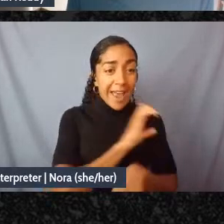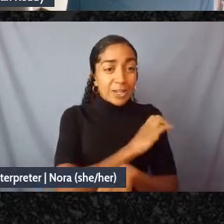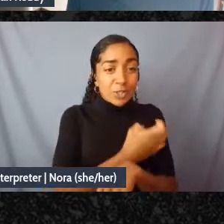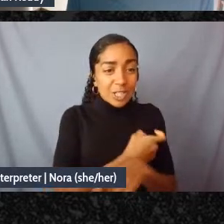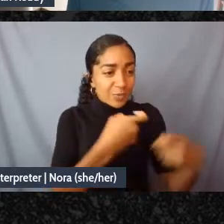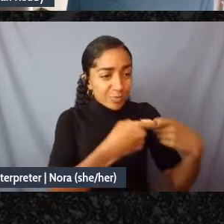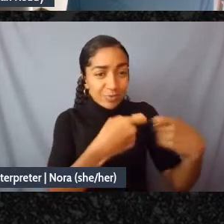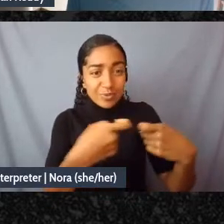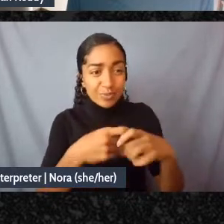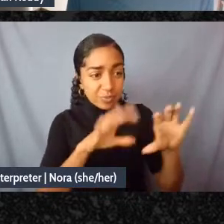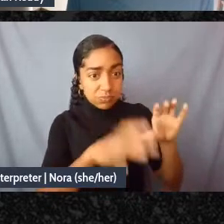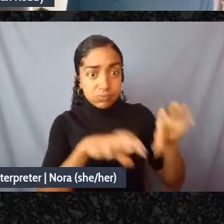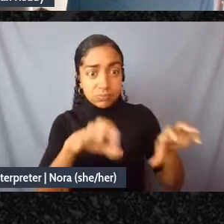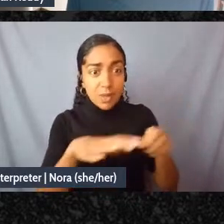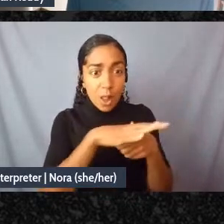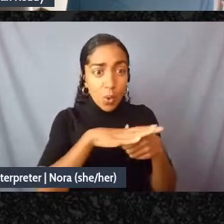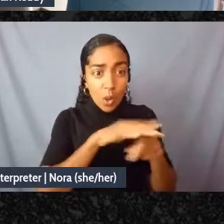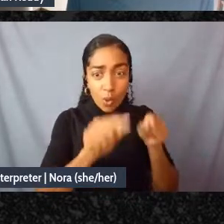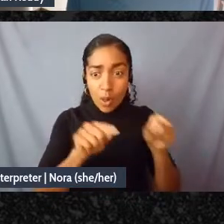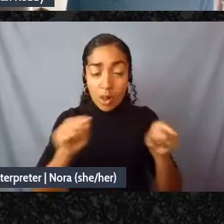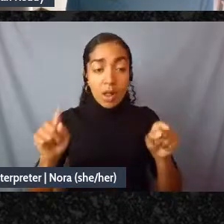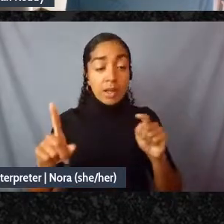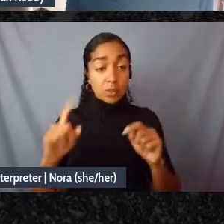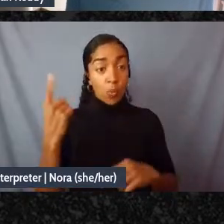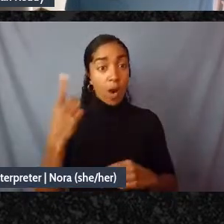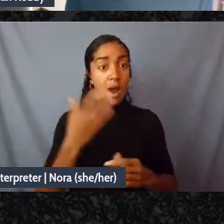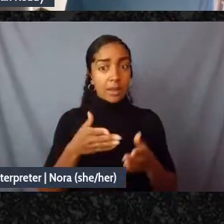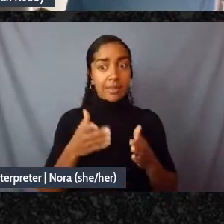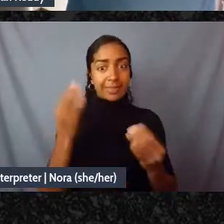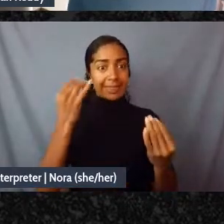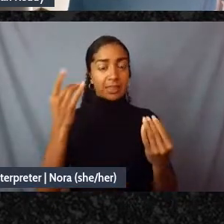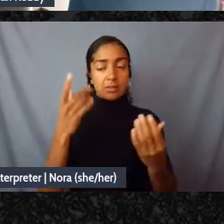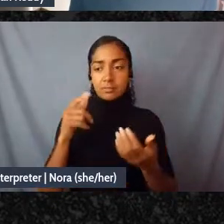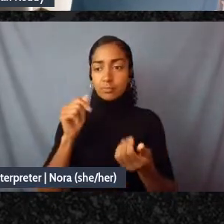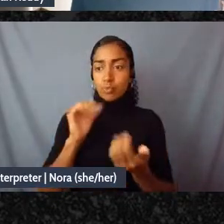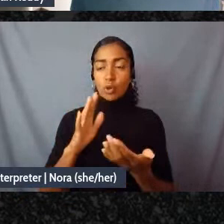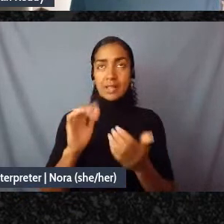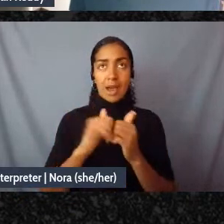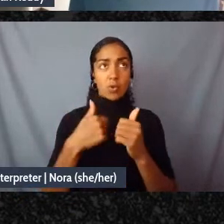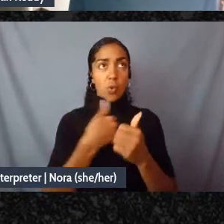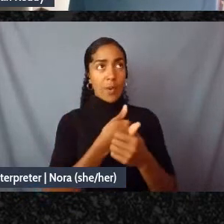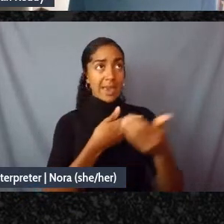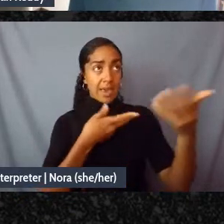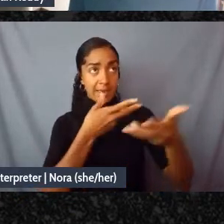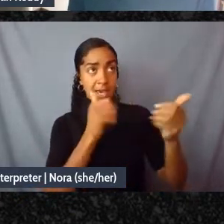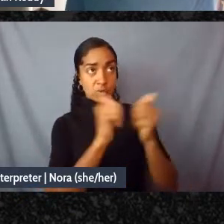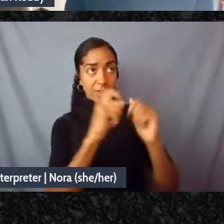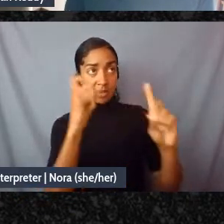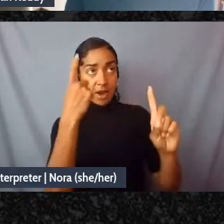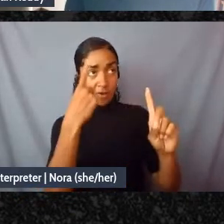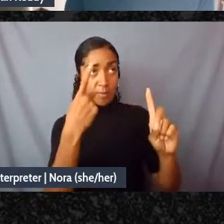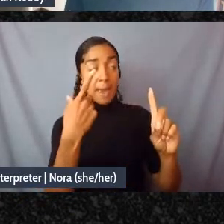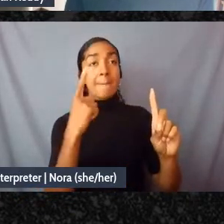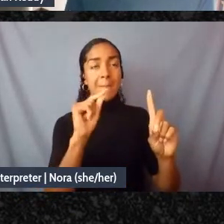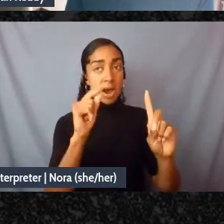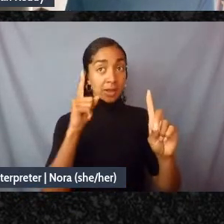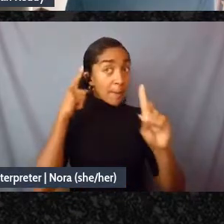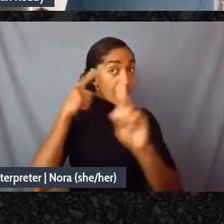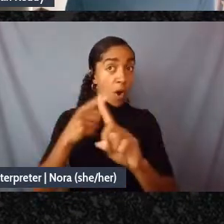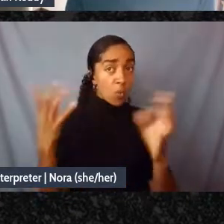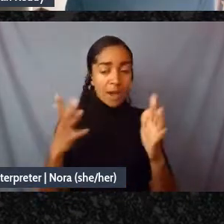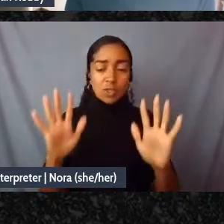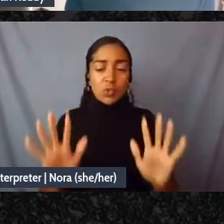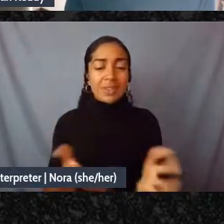do we engage with a state in a way that lifts up local communities and